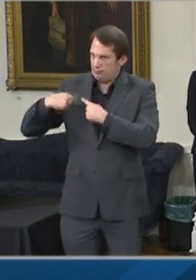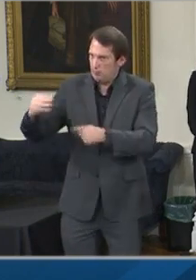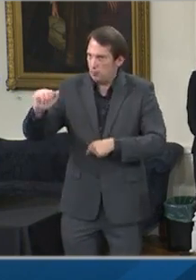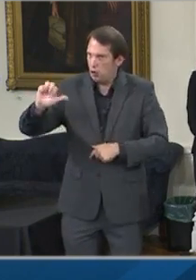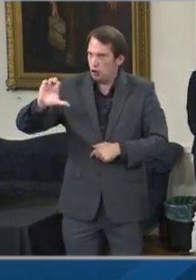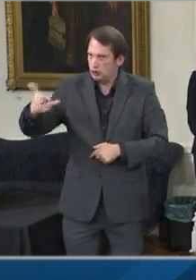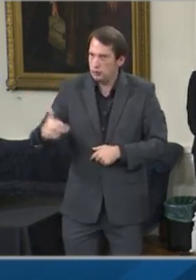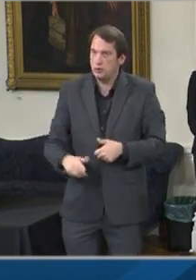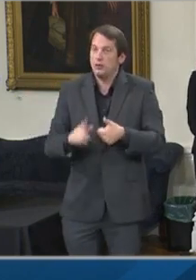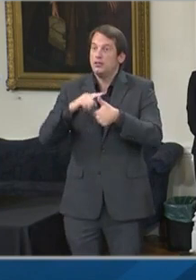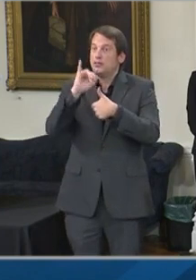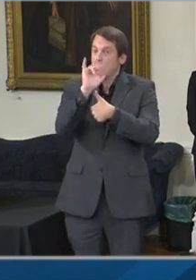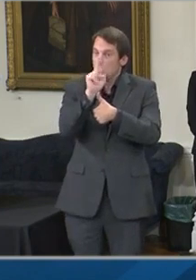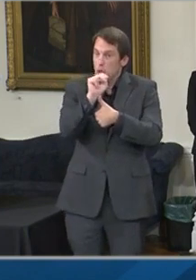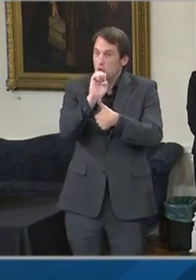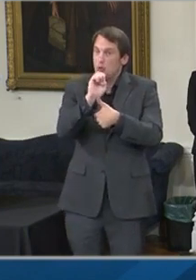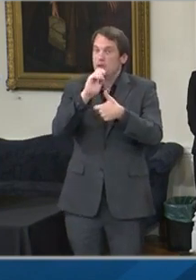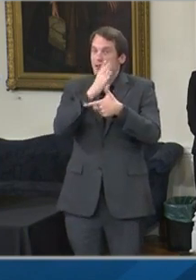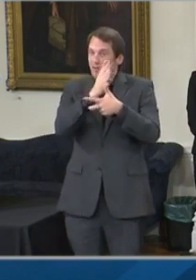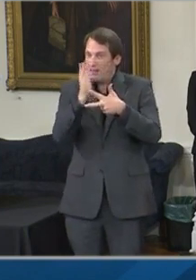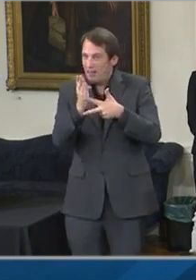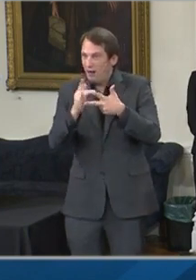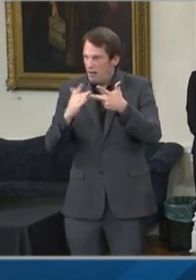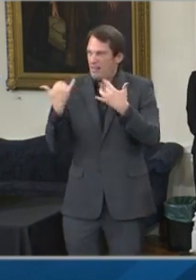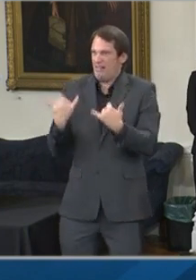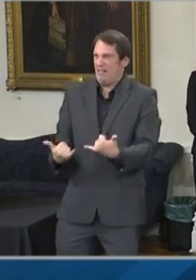total investment to $145 million.